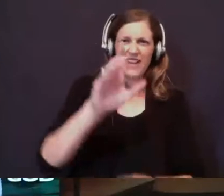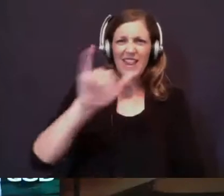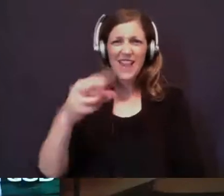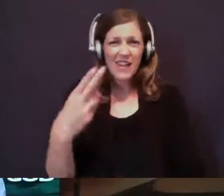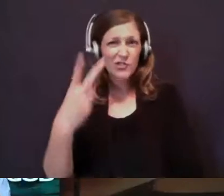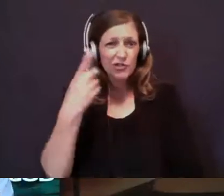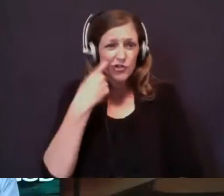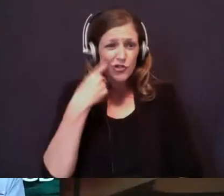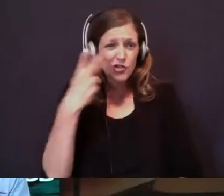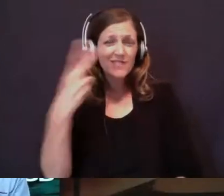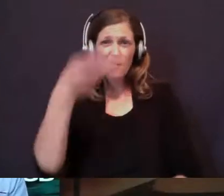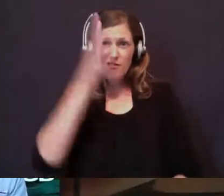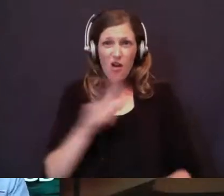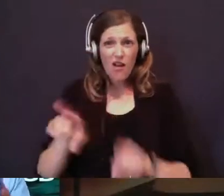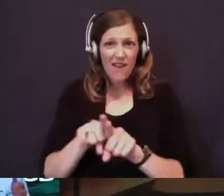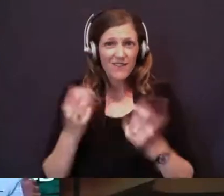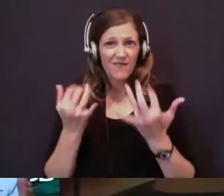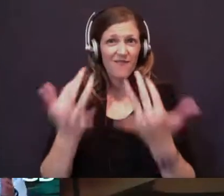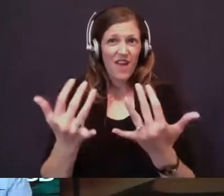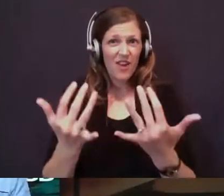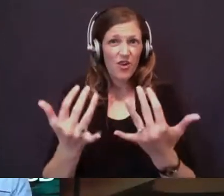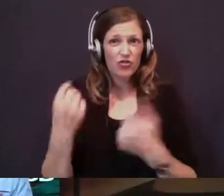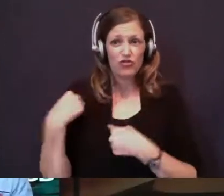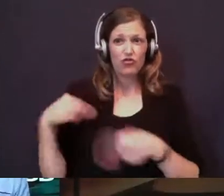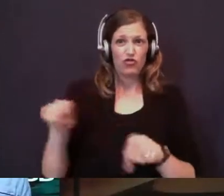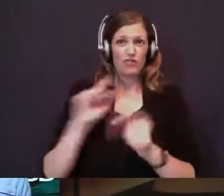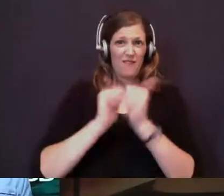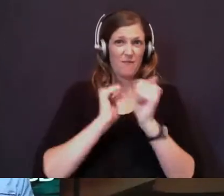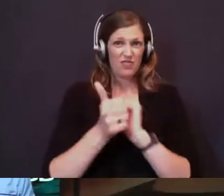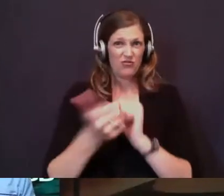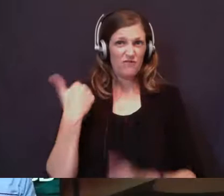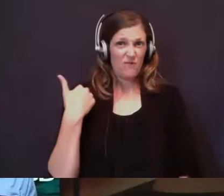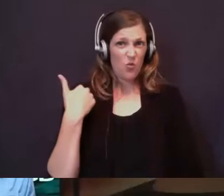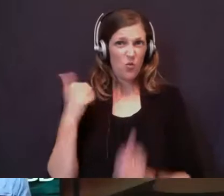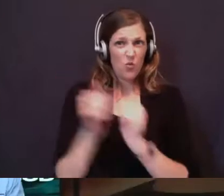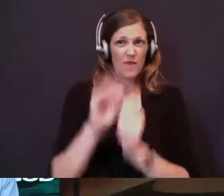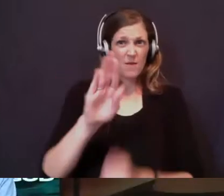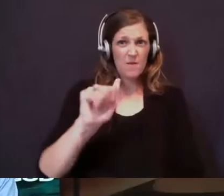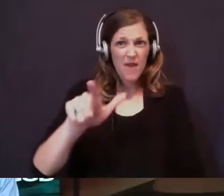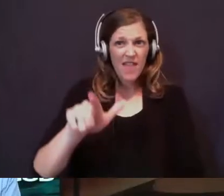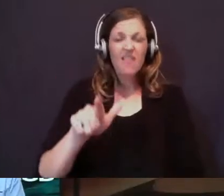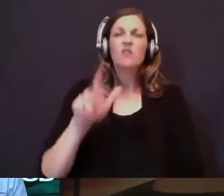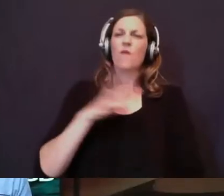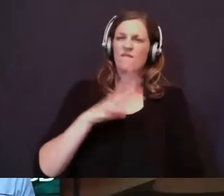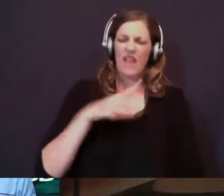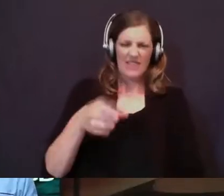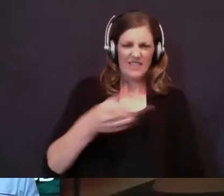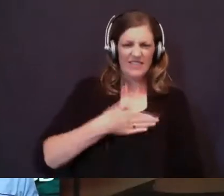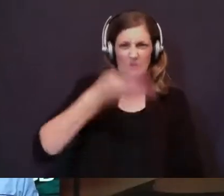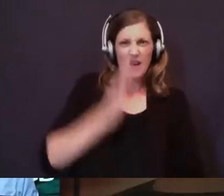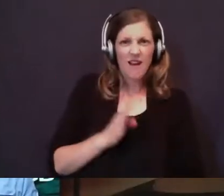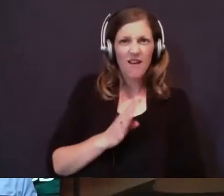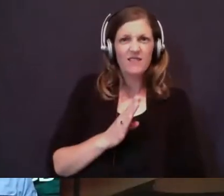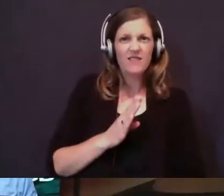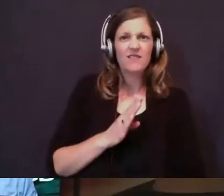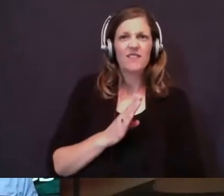come down as a fire during the contest with the prophets of Baal. This has to be my God. He comes in